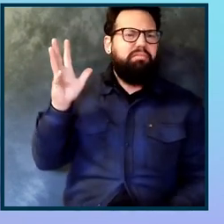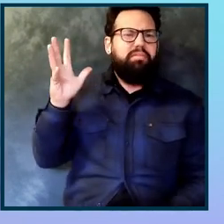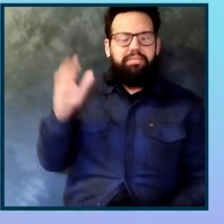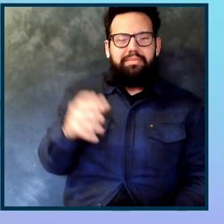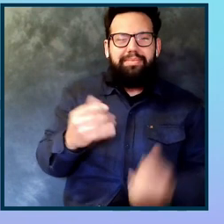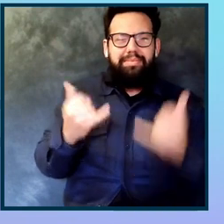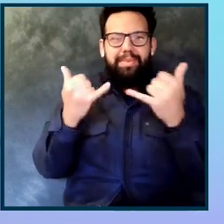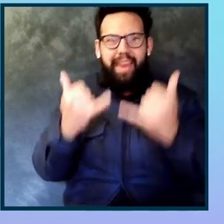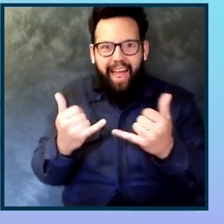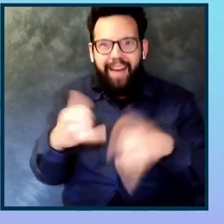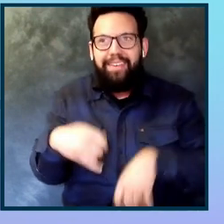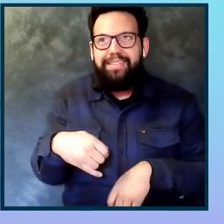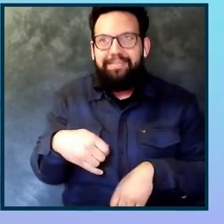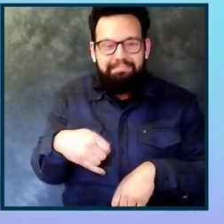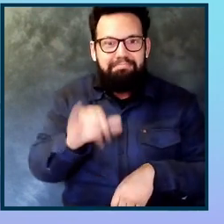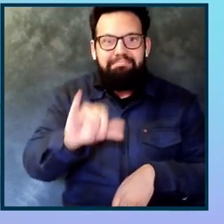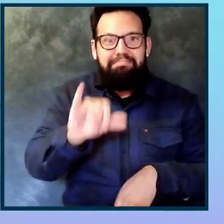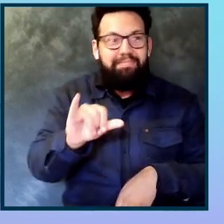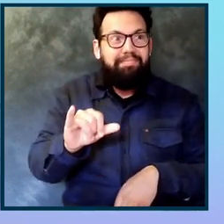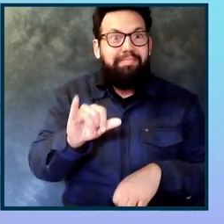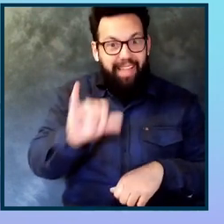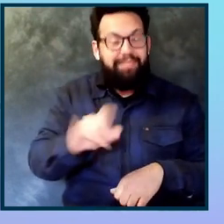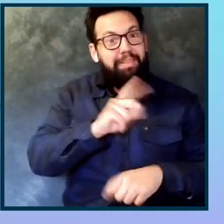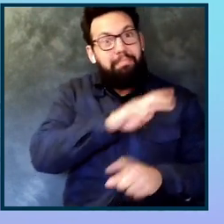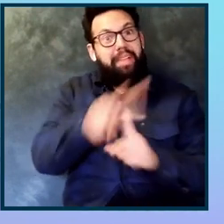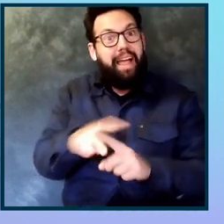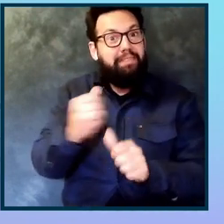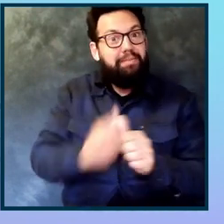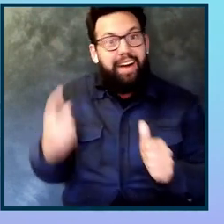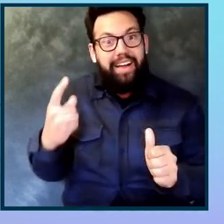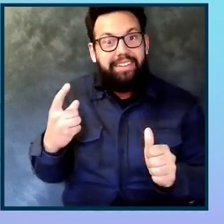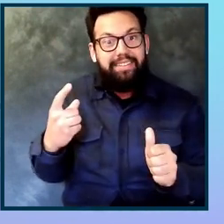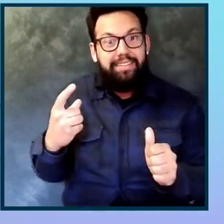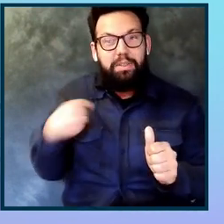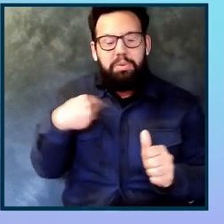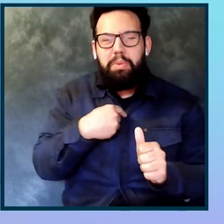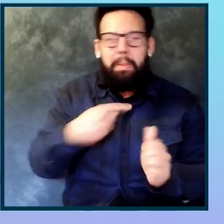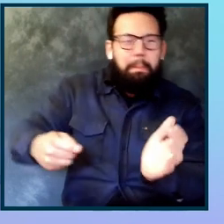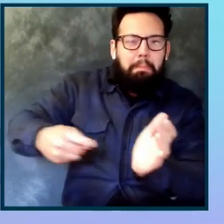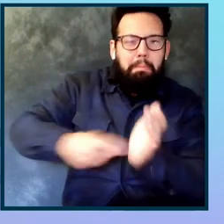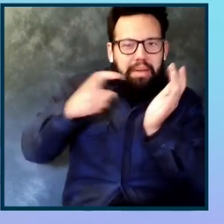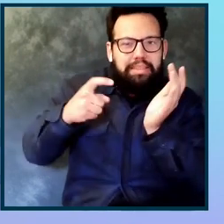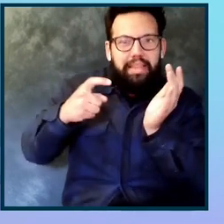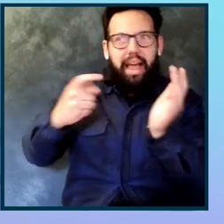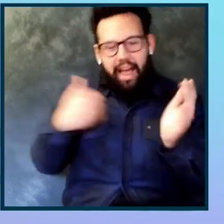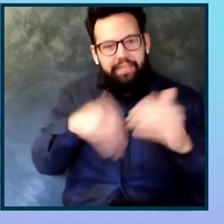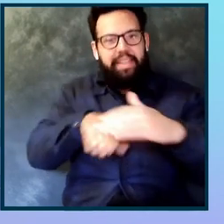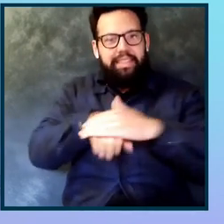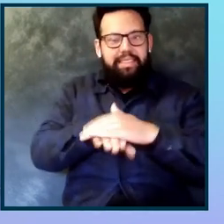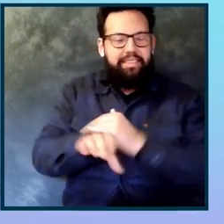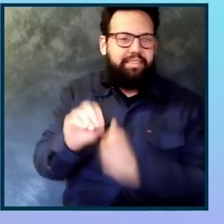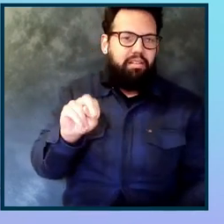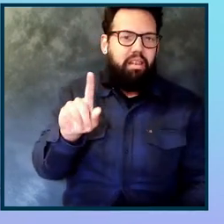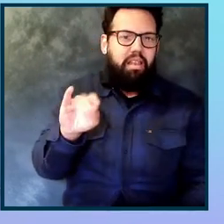have to be met online. Many times, it's not a choice. So yes, we've seen great velocity.